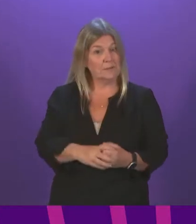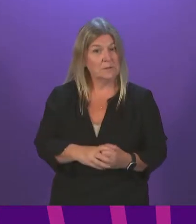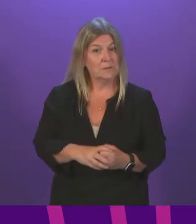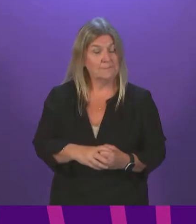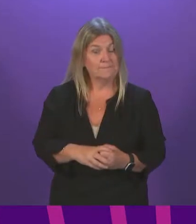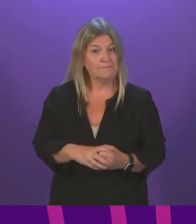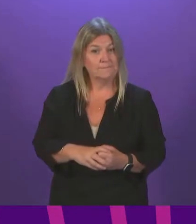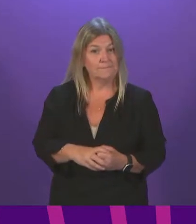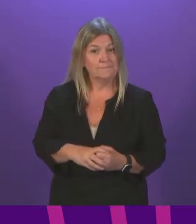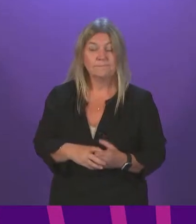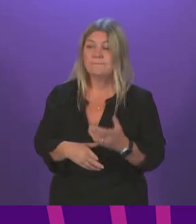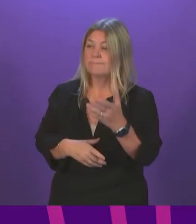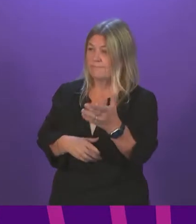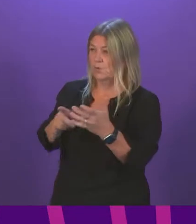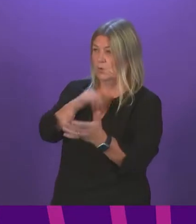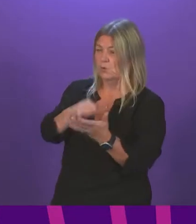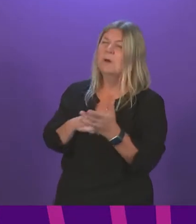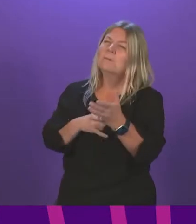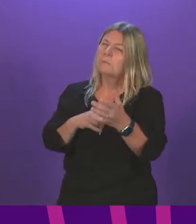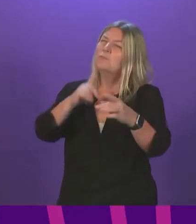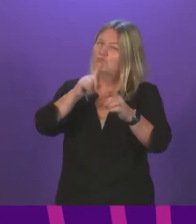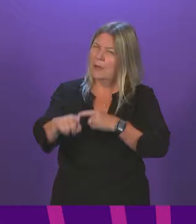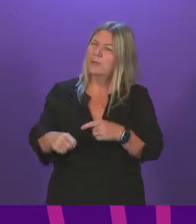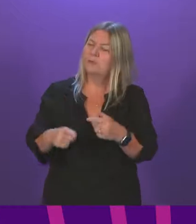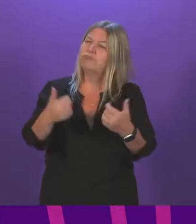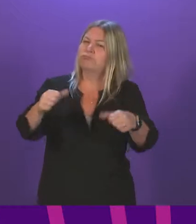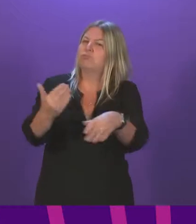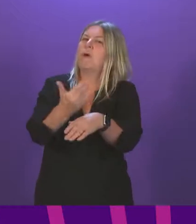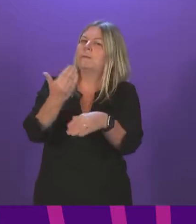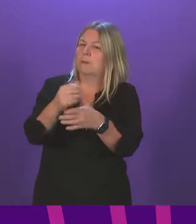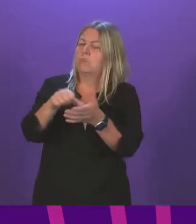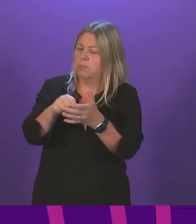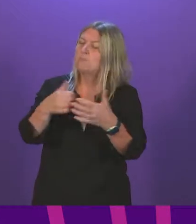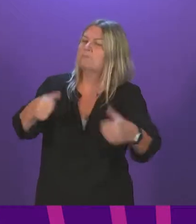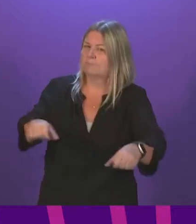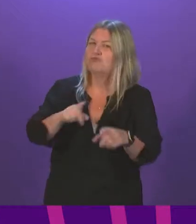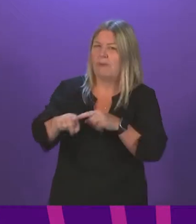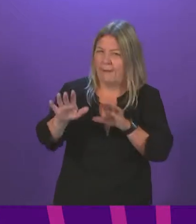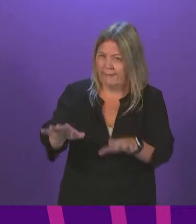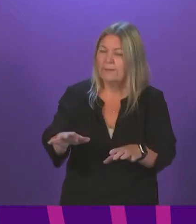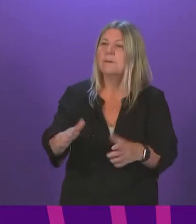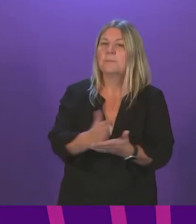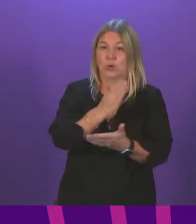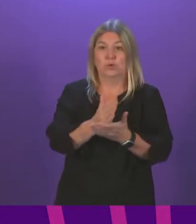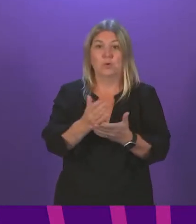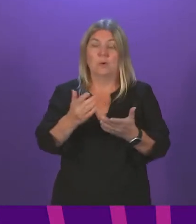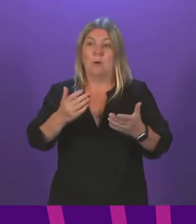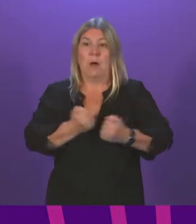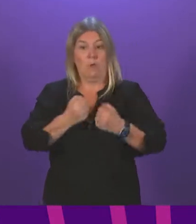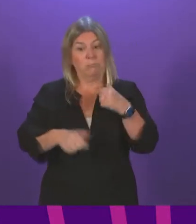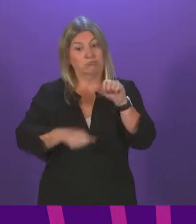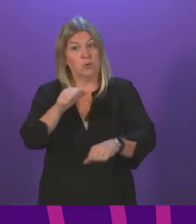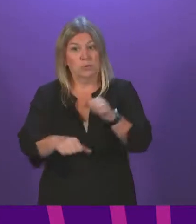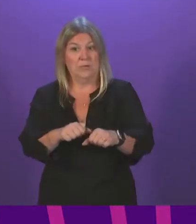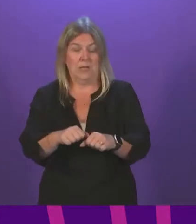We're obviously working to address a number of practical issues to ensure that the steps that we take forward are effective.